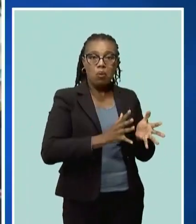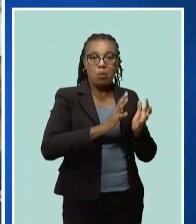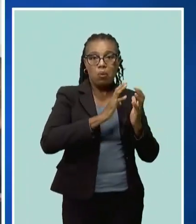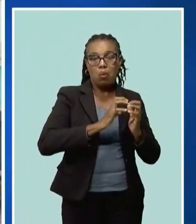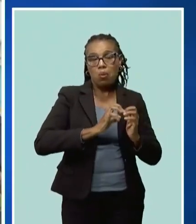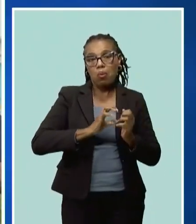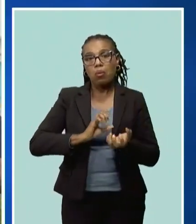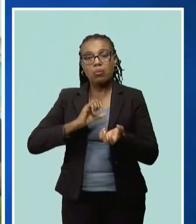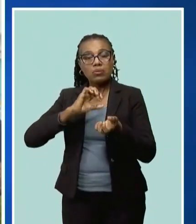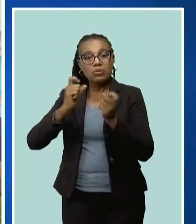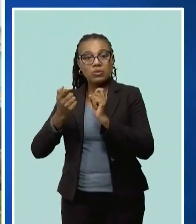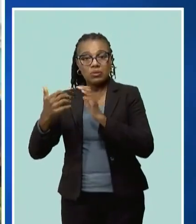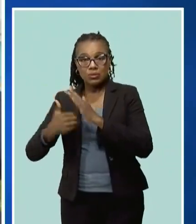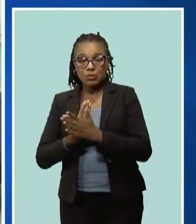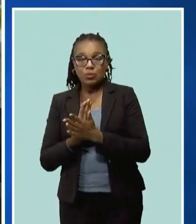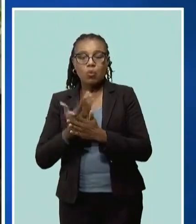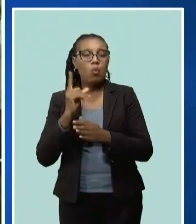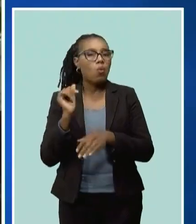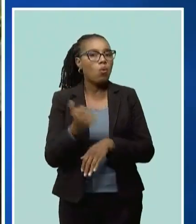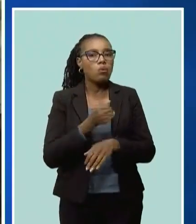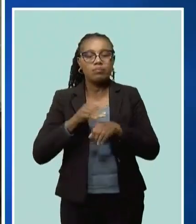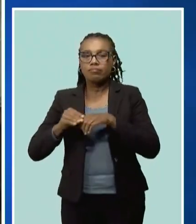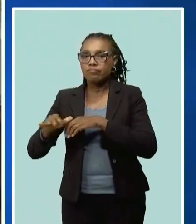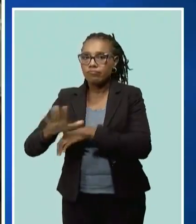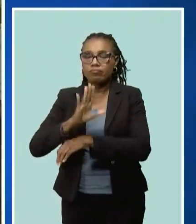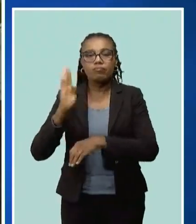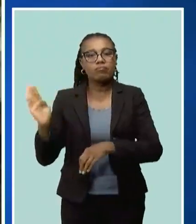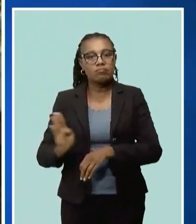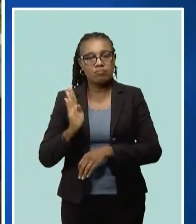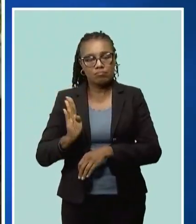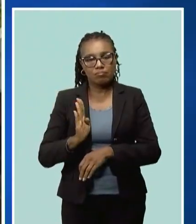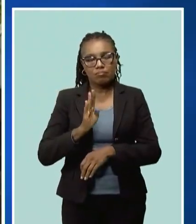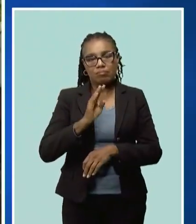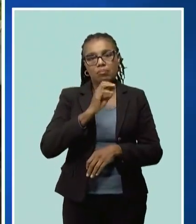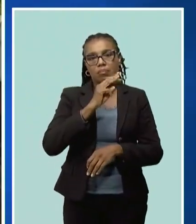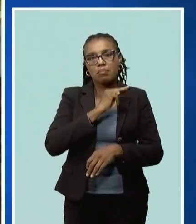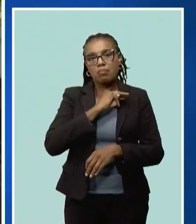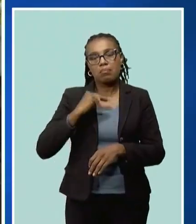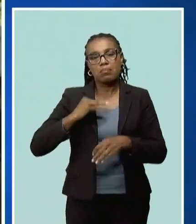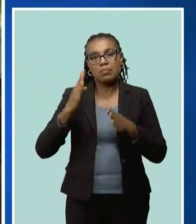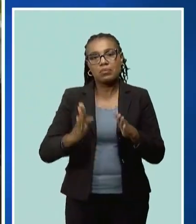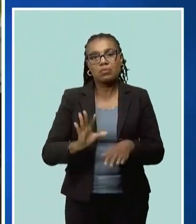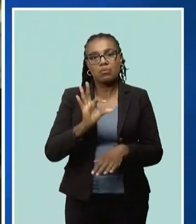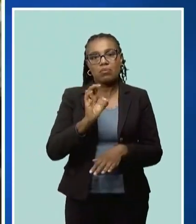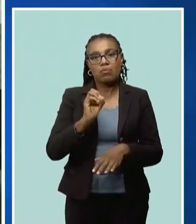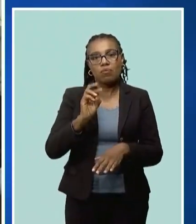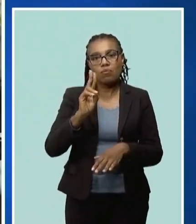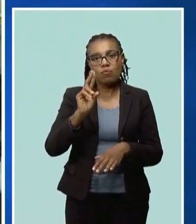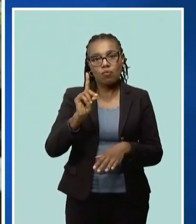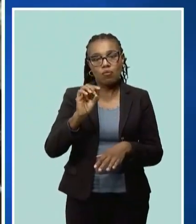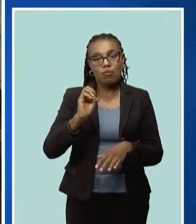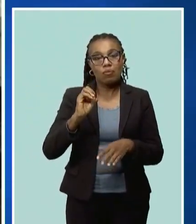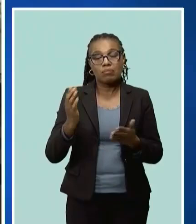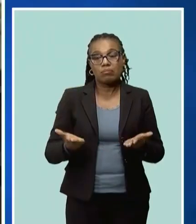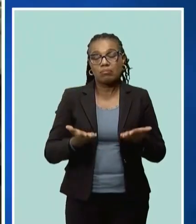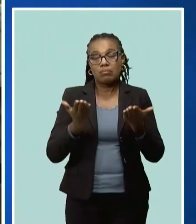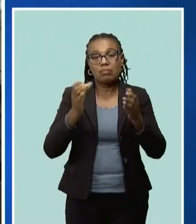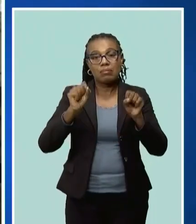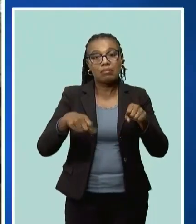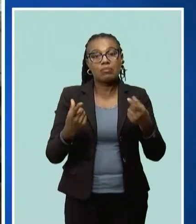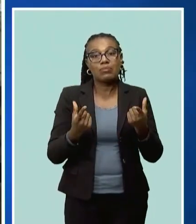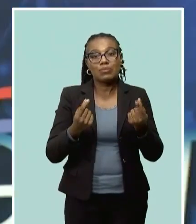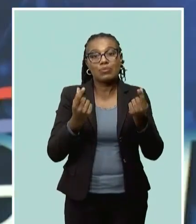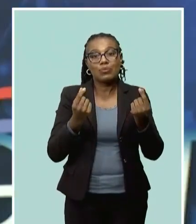affect or are affecting Barbados, Minister Ford offered a solution in the form of tree planting and implored each BCC